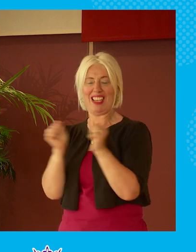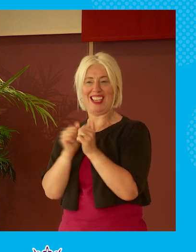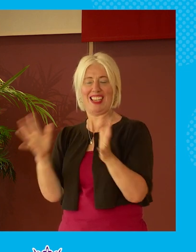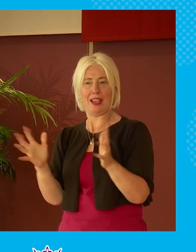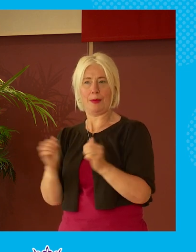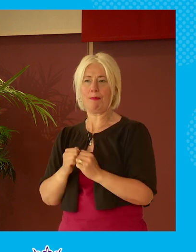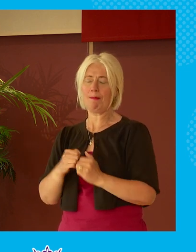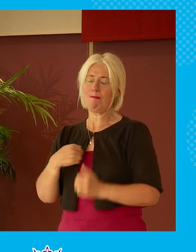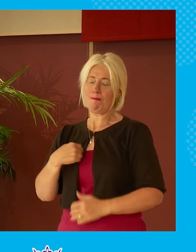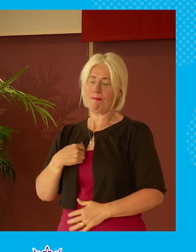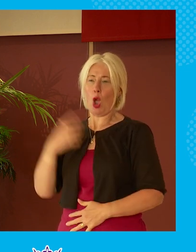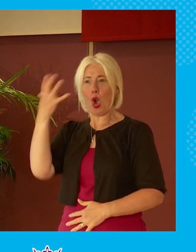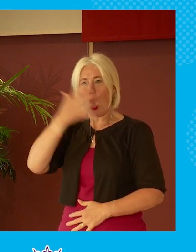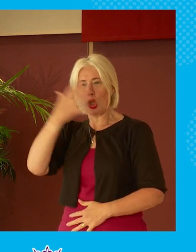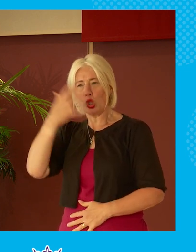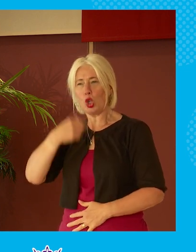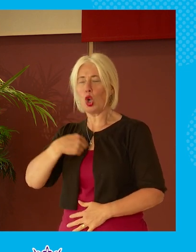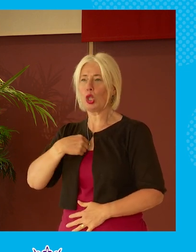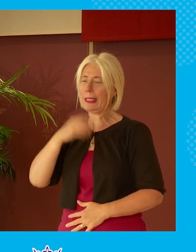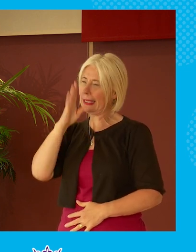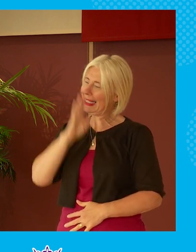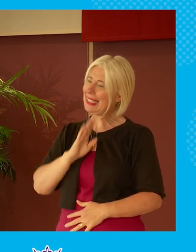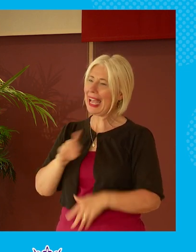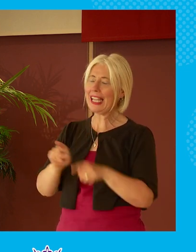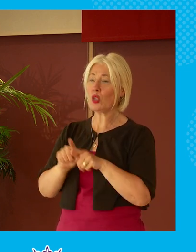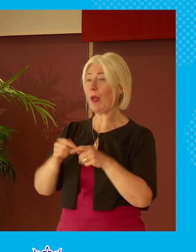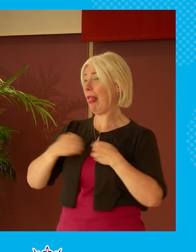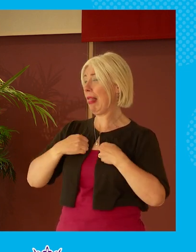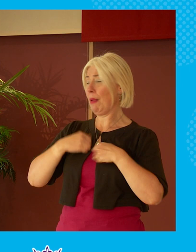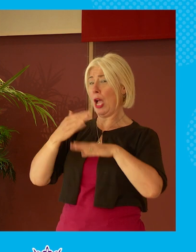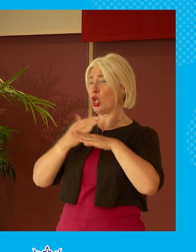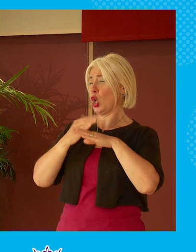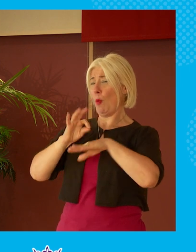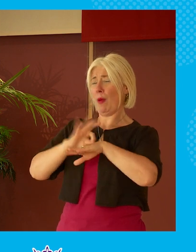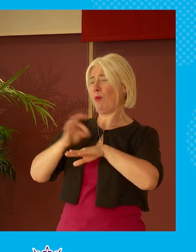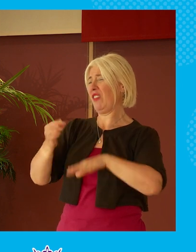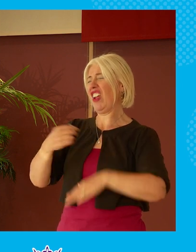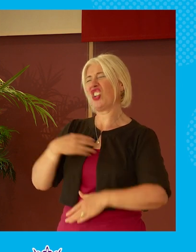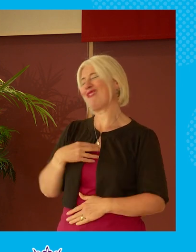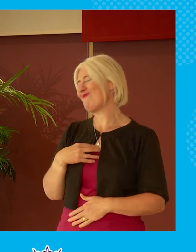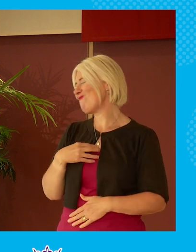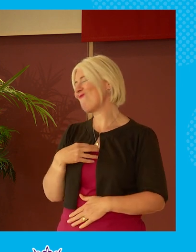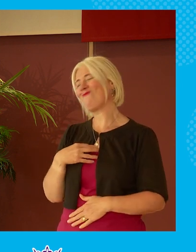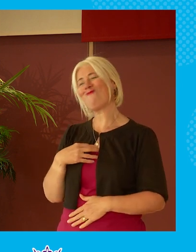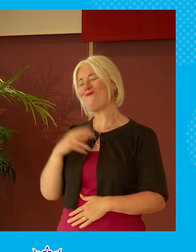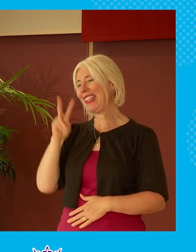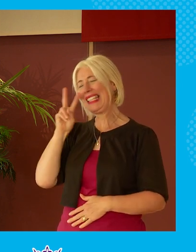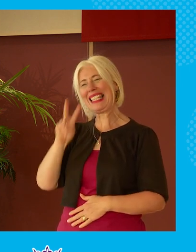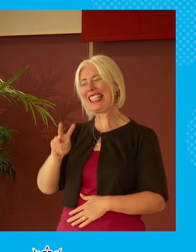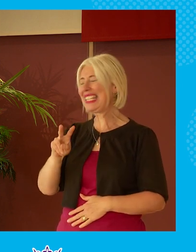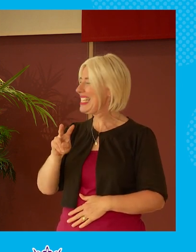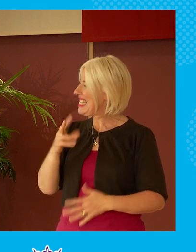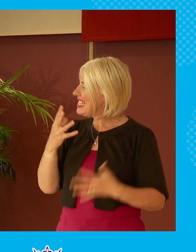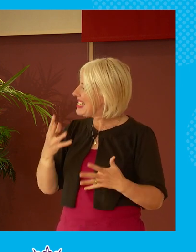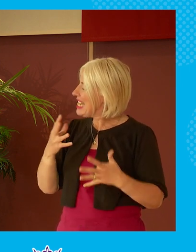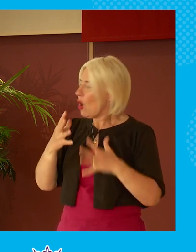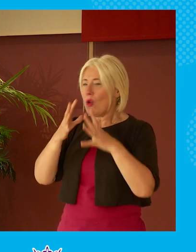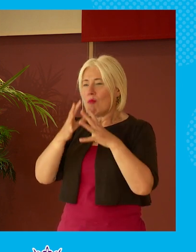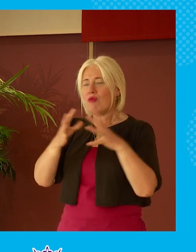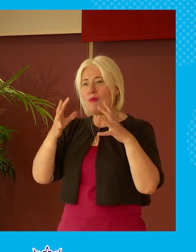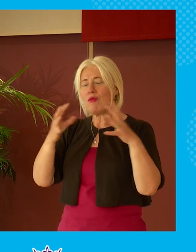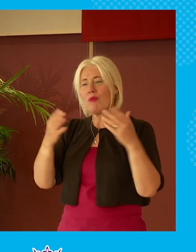concerned and saddened um even in my profession that i perceive there to be an increasing amount